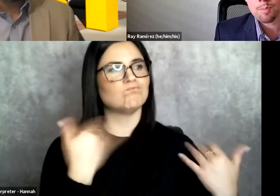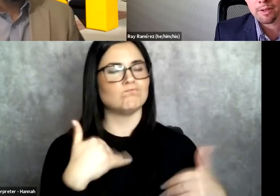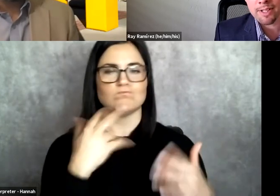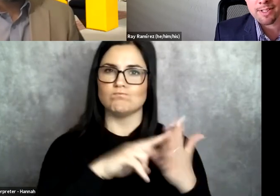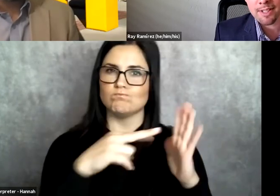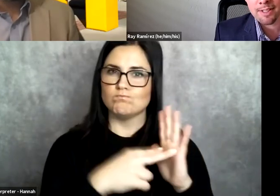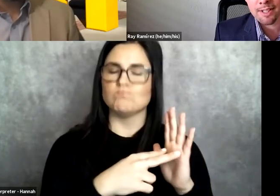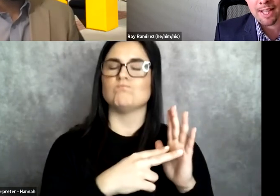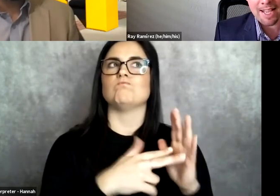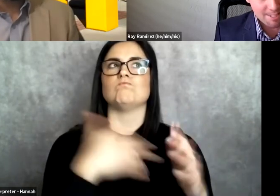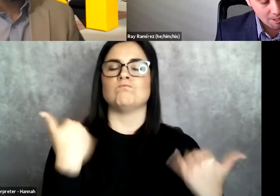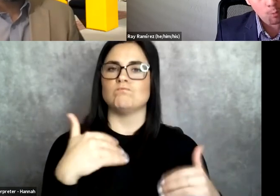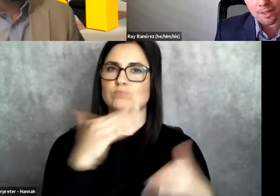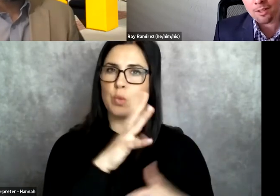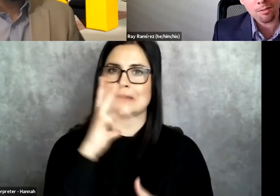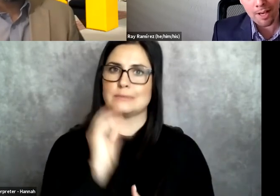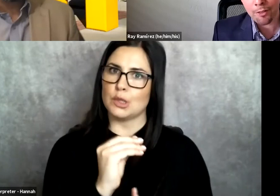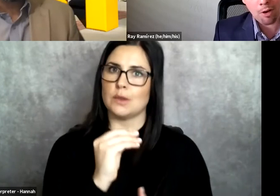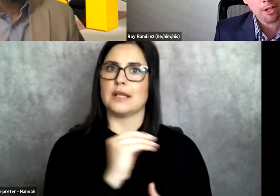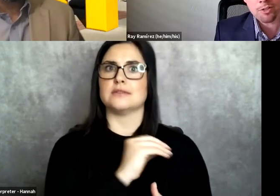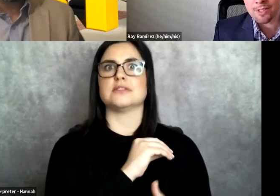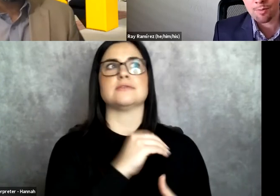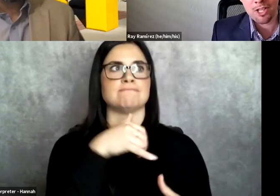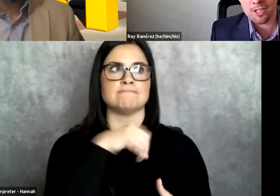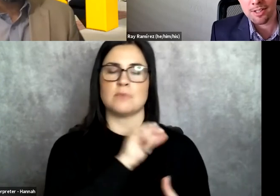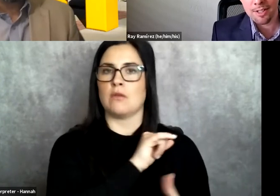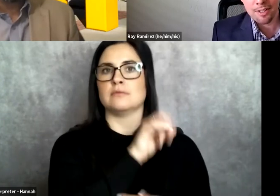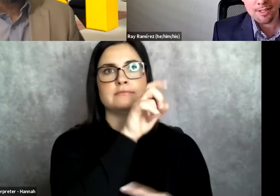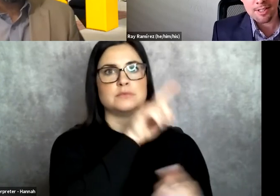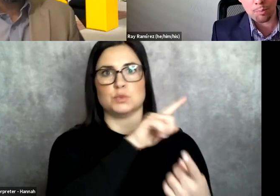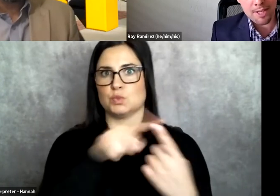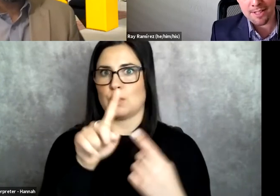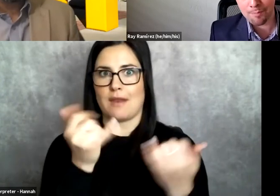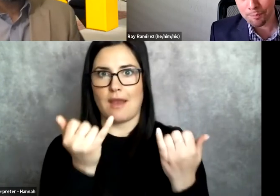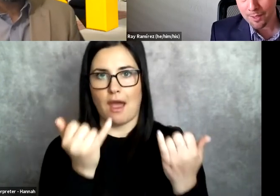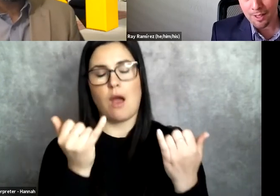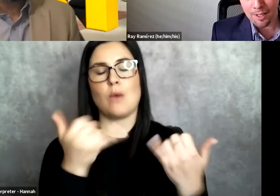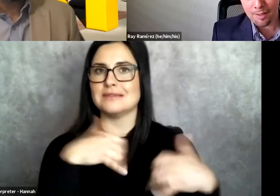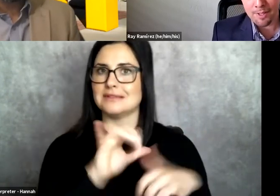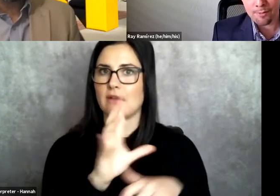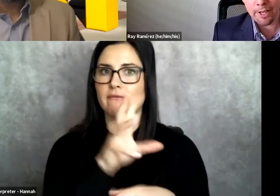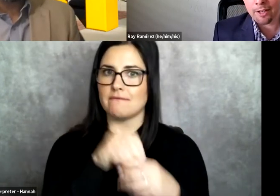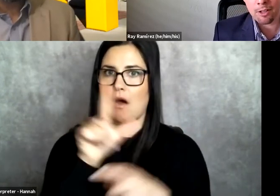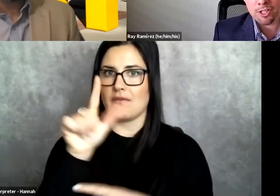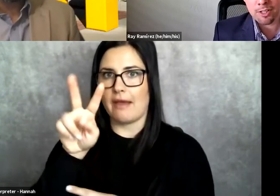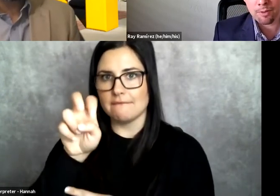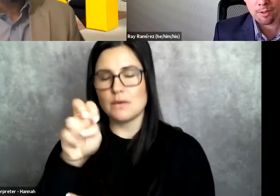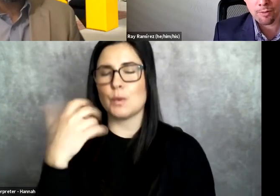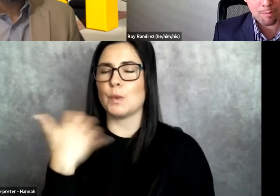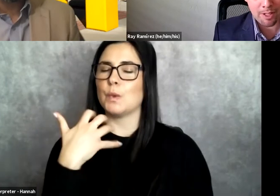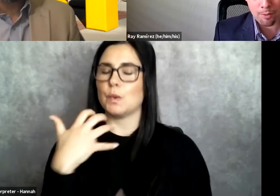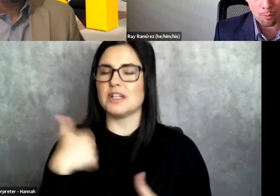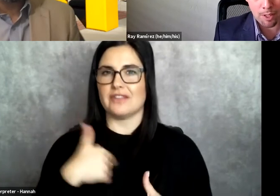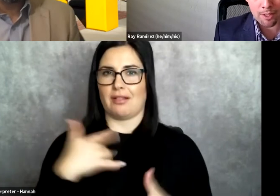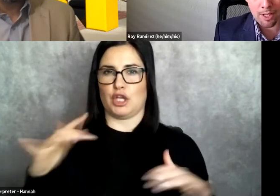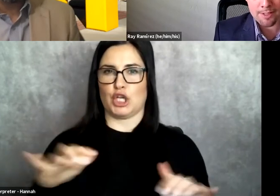in your experience, and that has stuck with you, right, throughout your transformation to present, it's very encouraging for